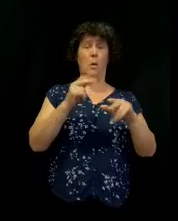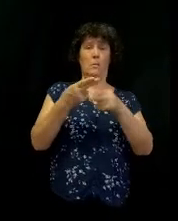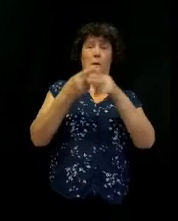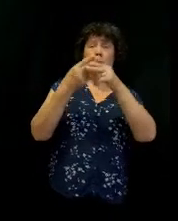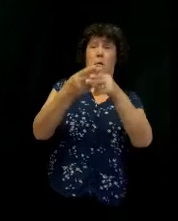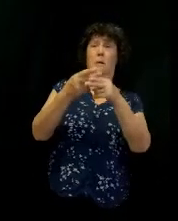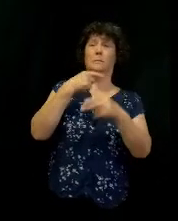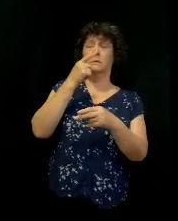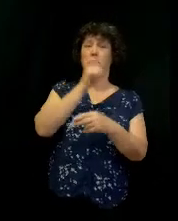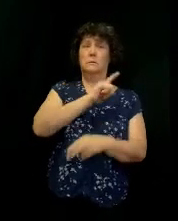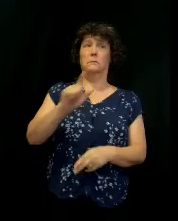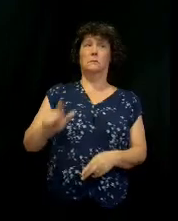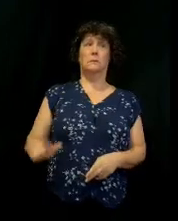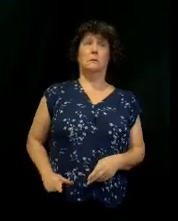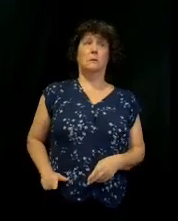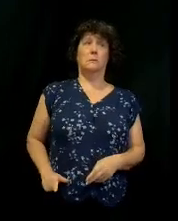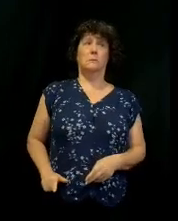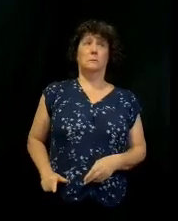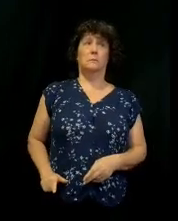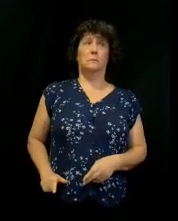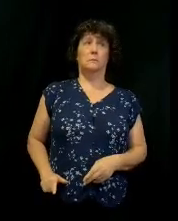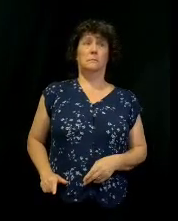the Lord, who does all these things.